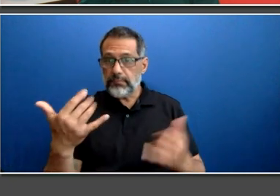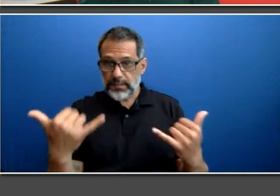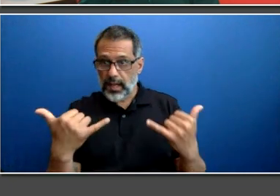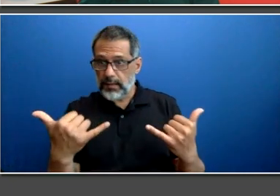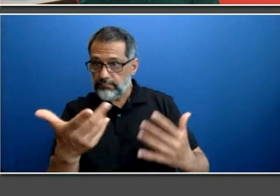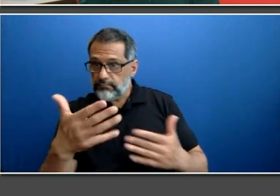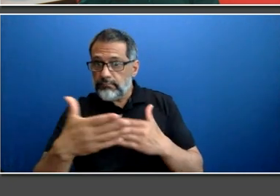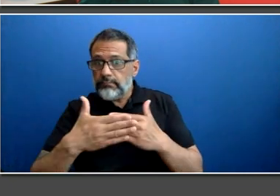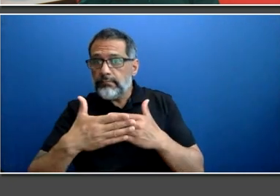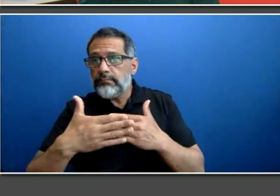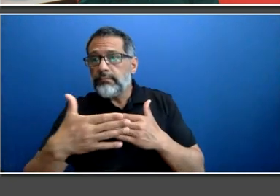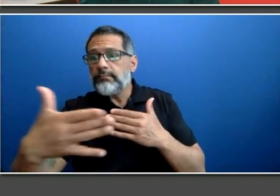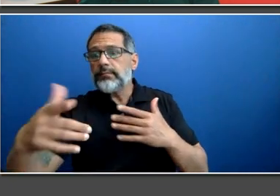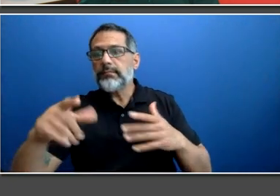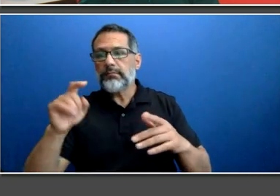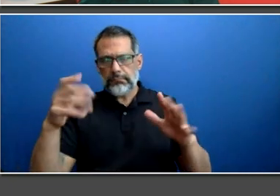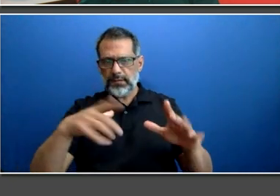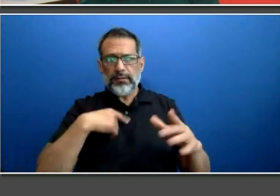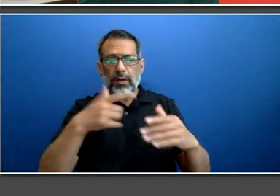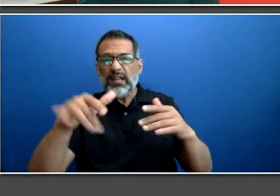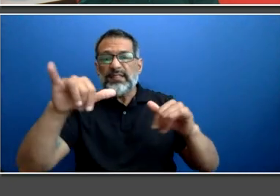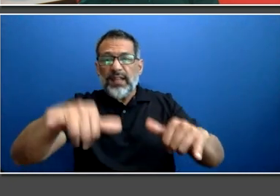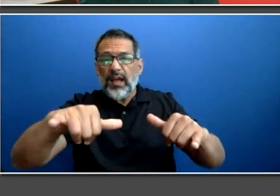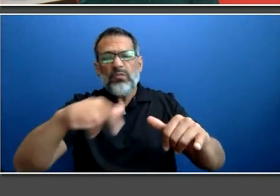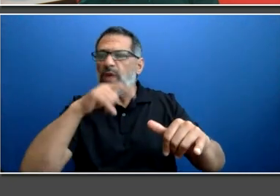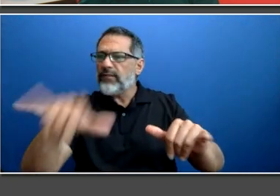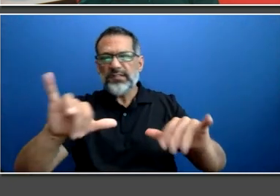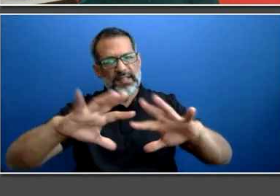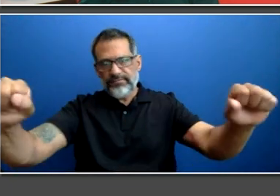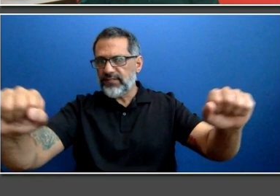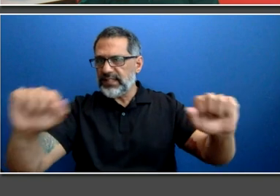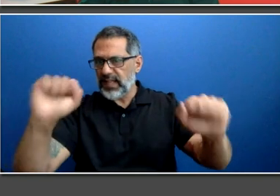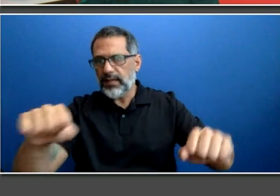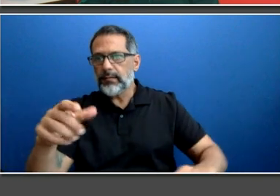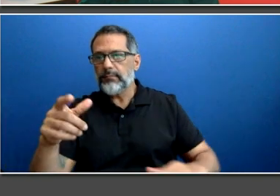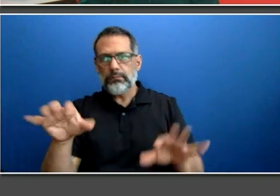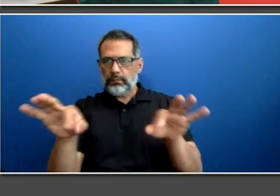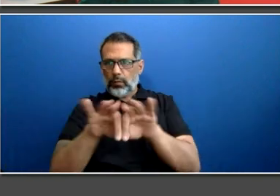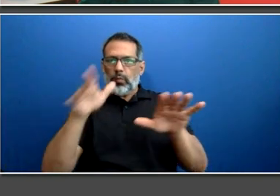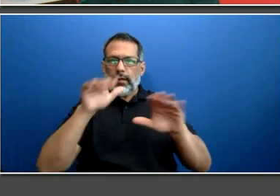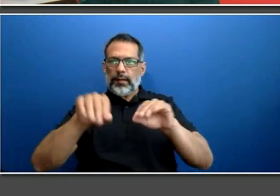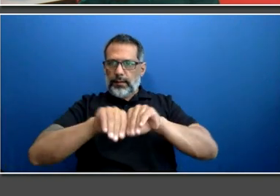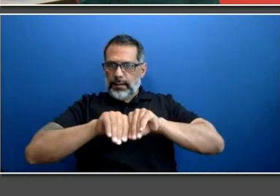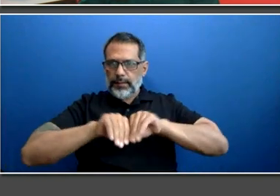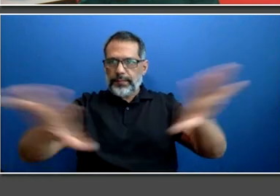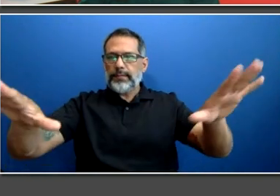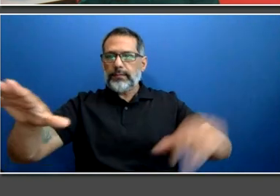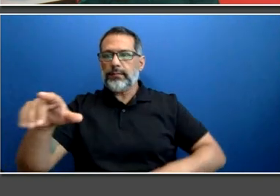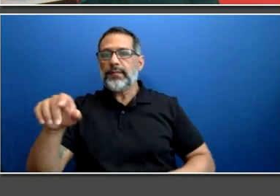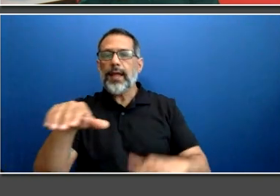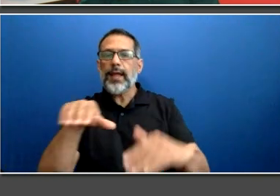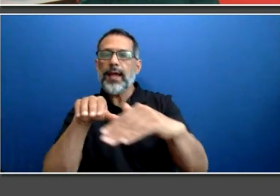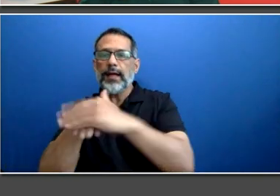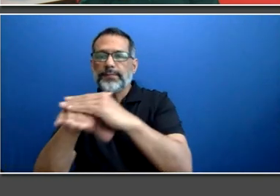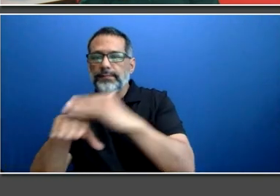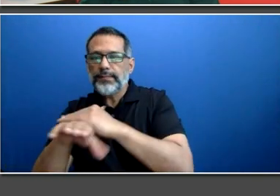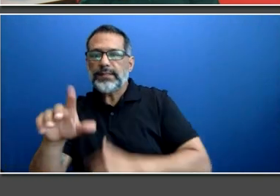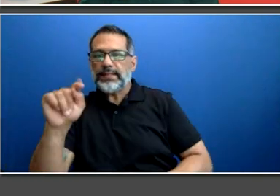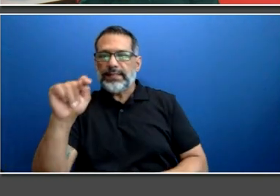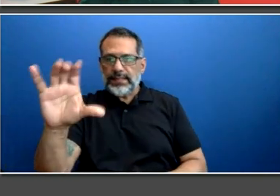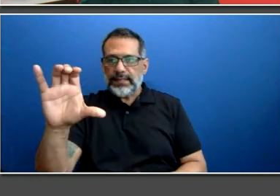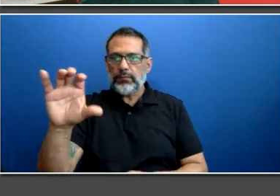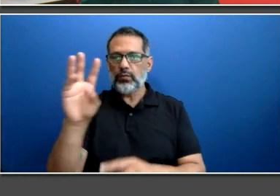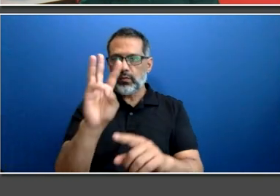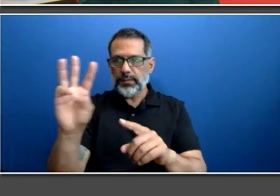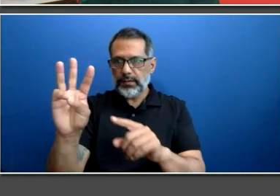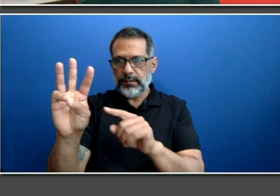the link to access it from the TTC website. Also, there are a few ways that you can stay in touch with the